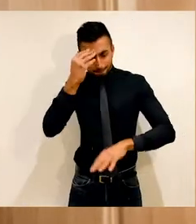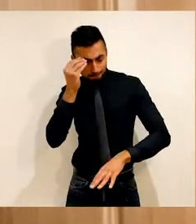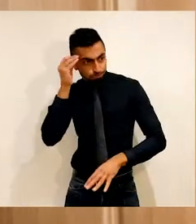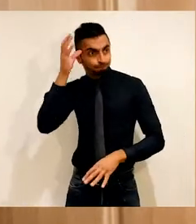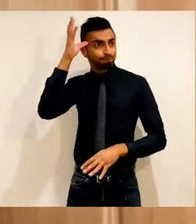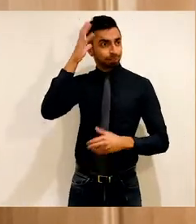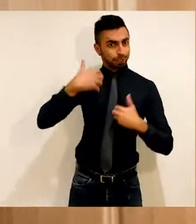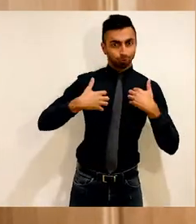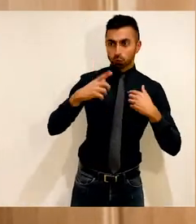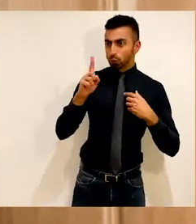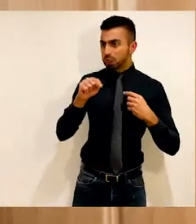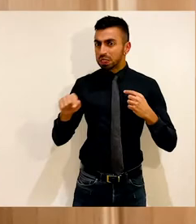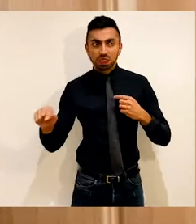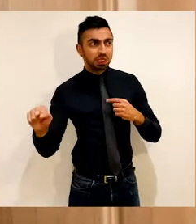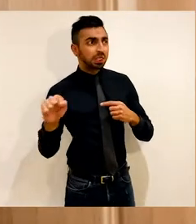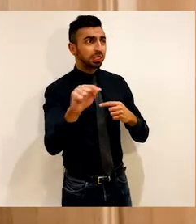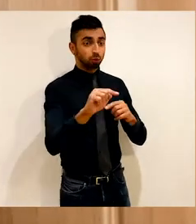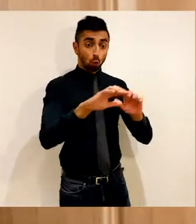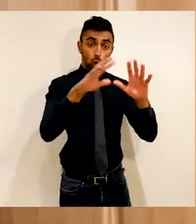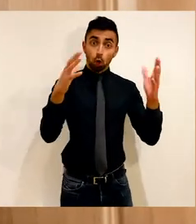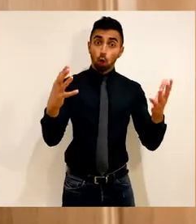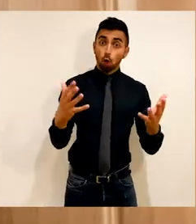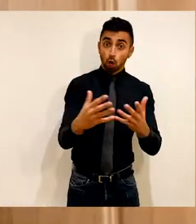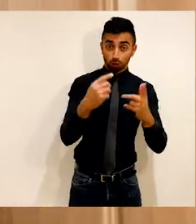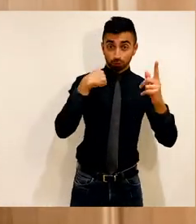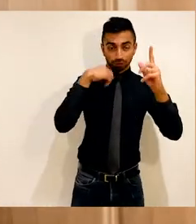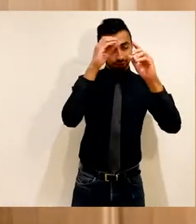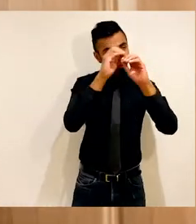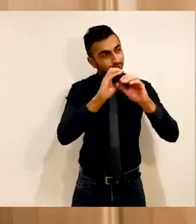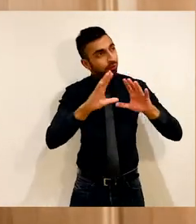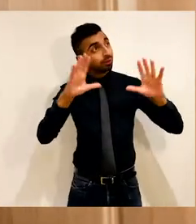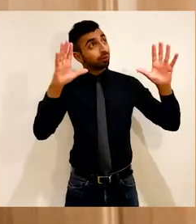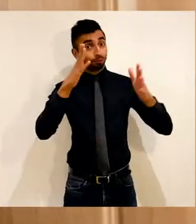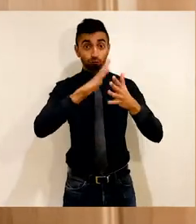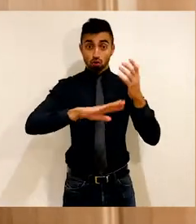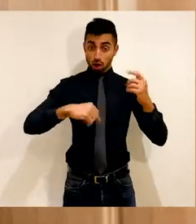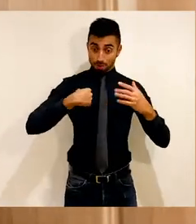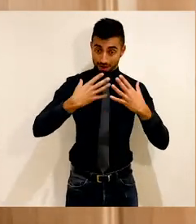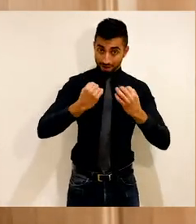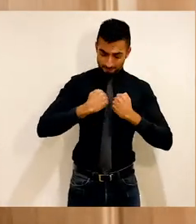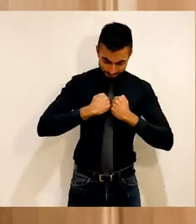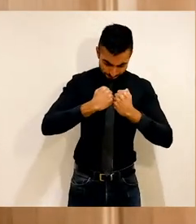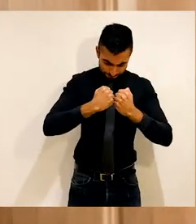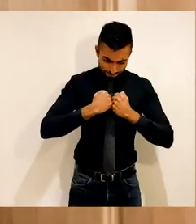my expertise and interests, and it frames my perspective on the world.